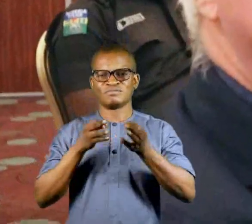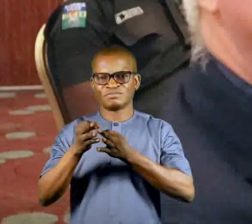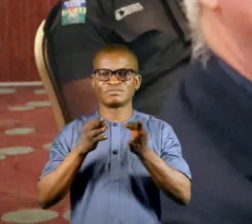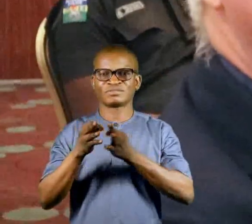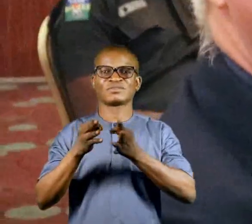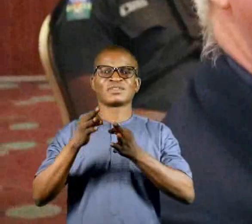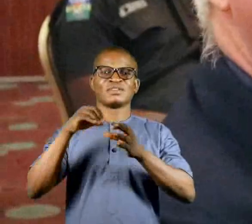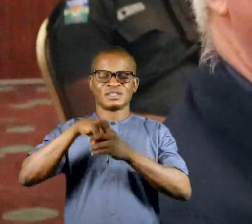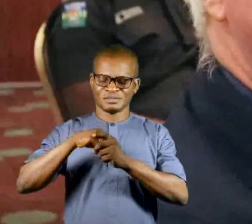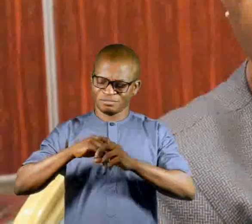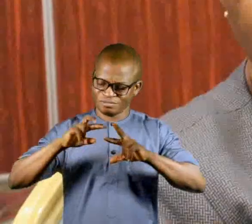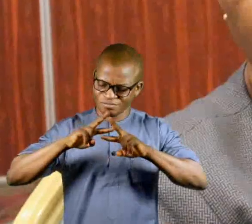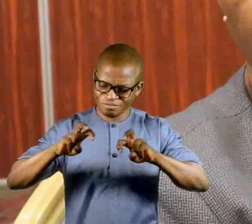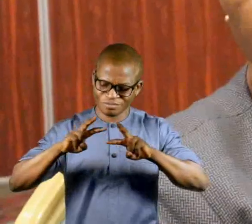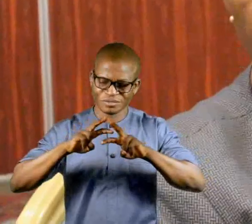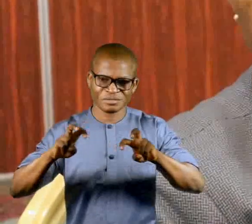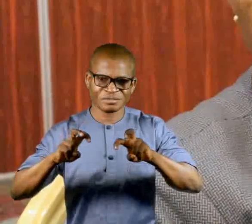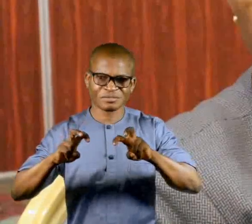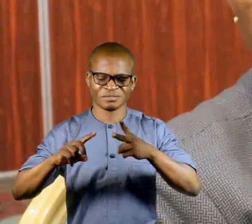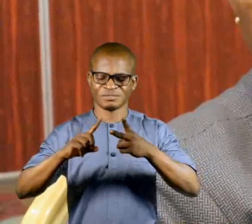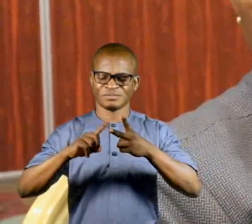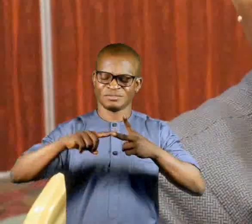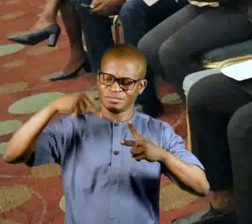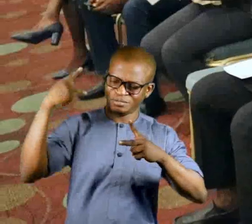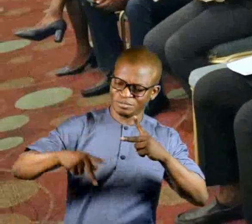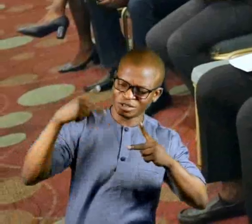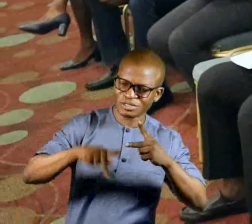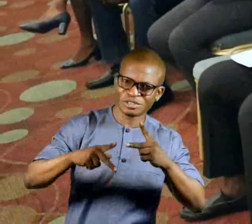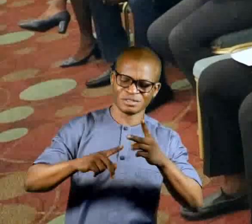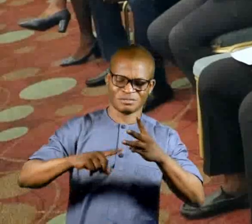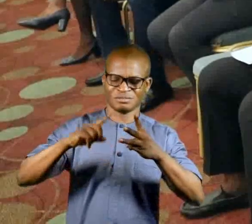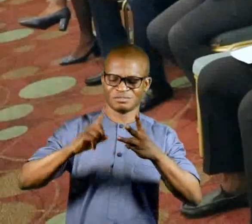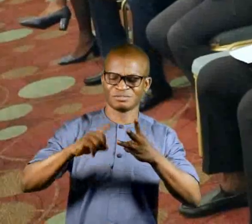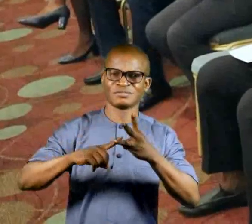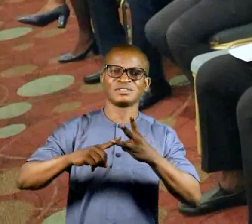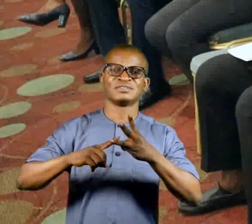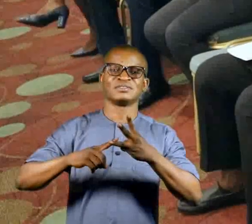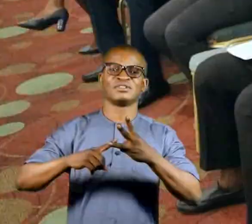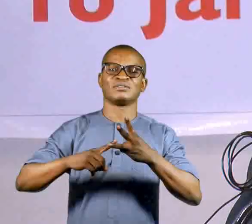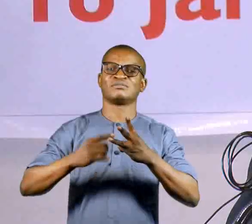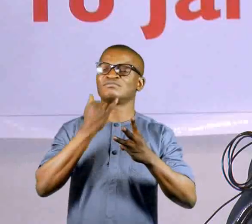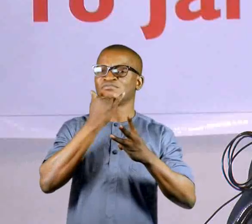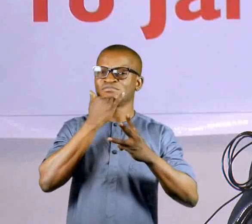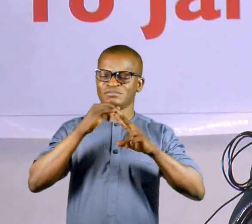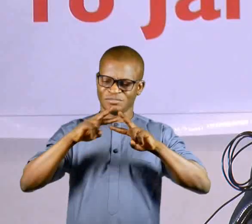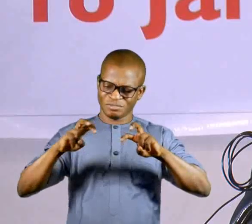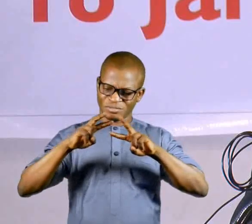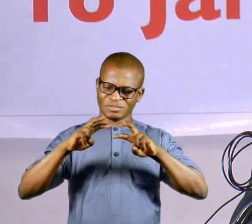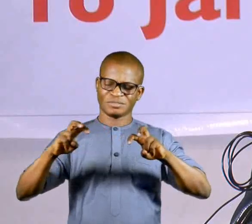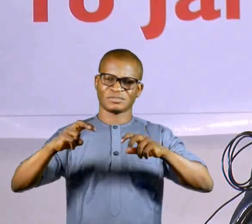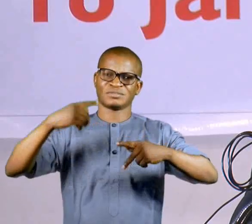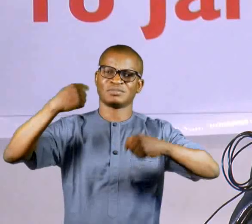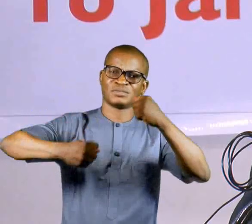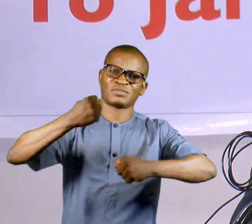in the investigation prosecution and trial of offenses on the very